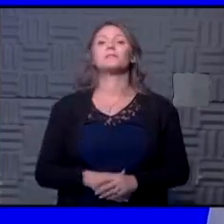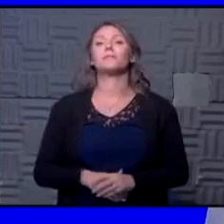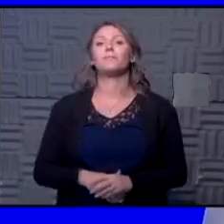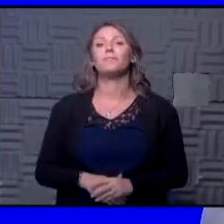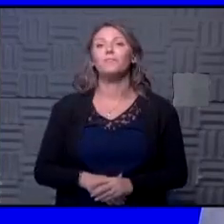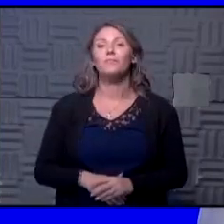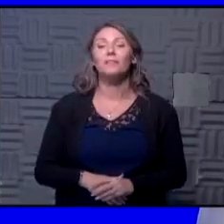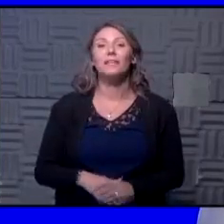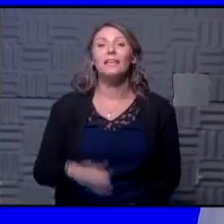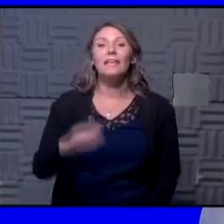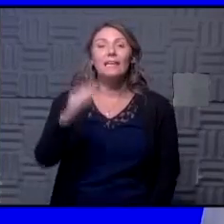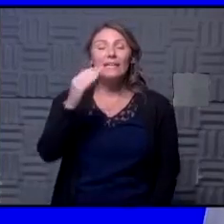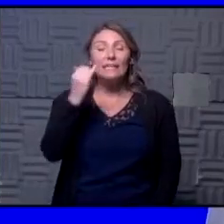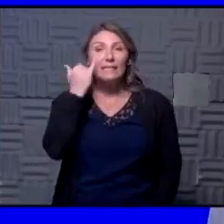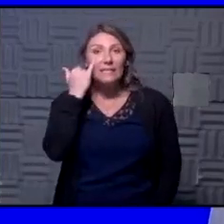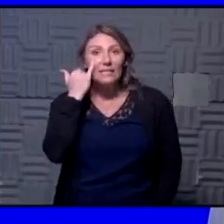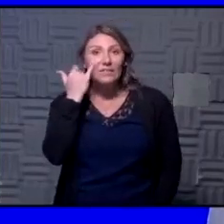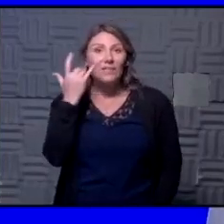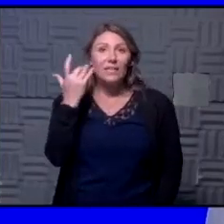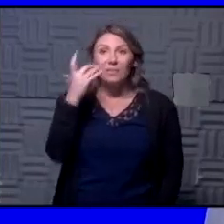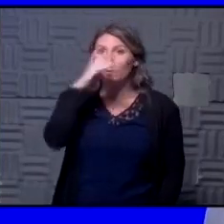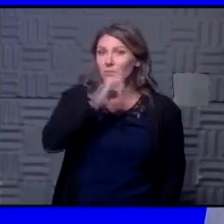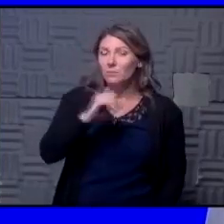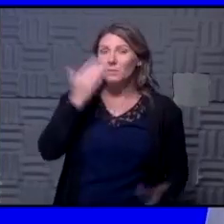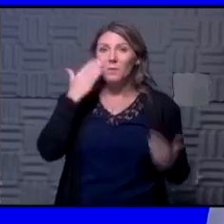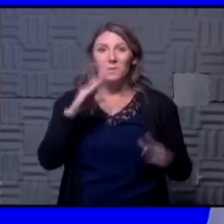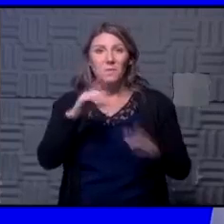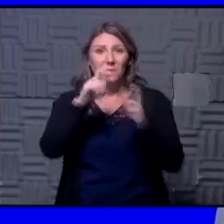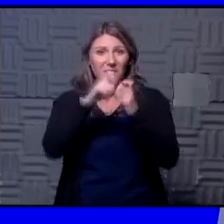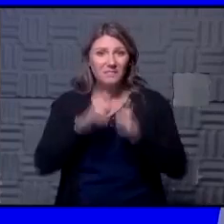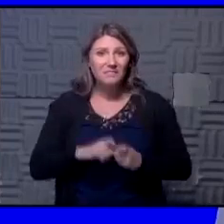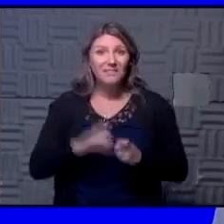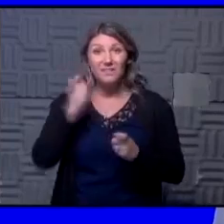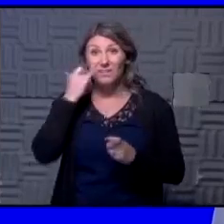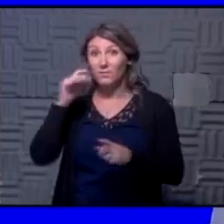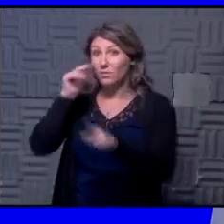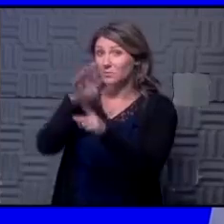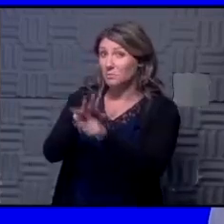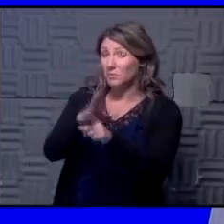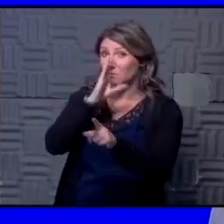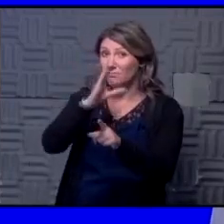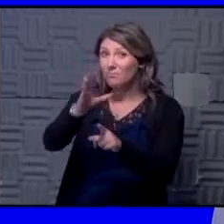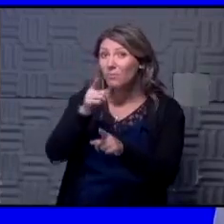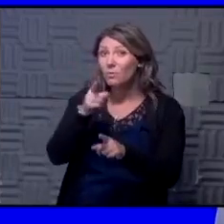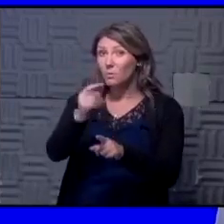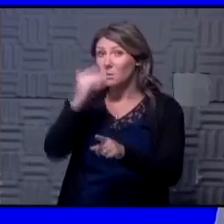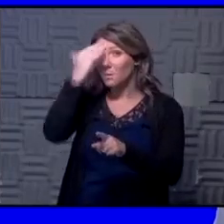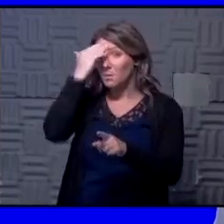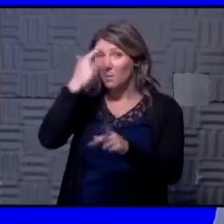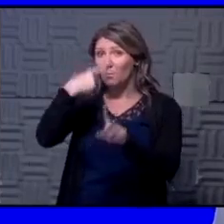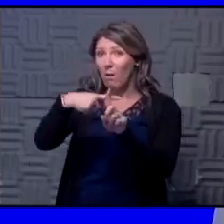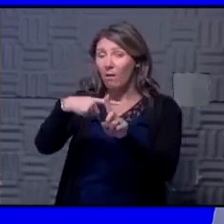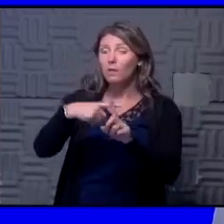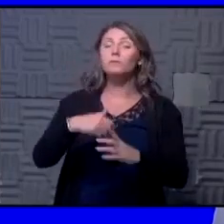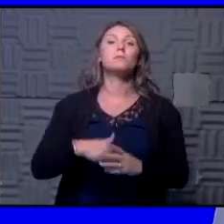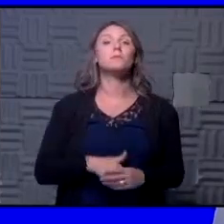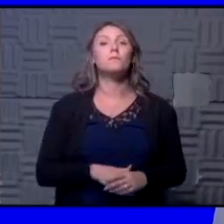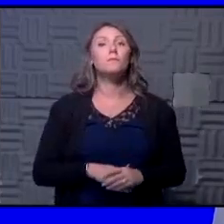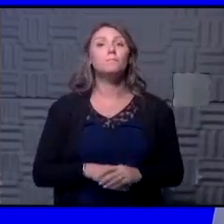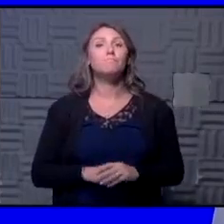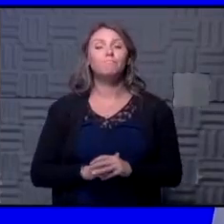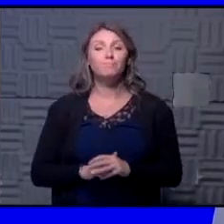you know if it's a presumptive case i'm not sure the details within that have you been exposed to somebody who you know has had it um